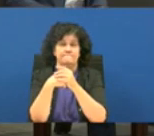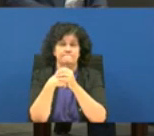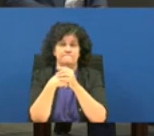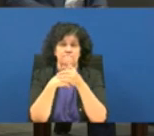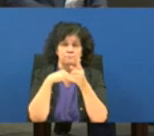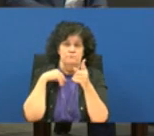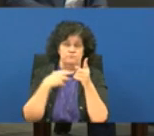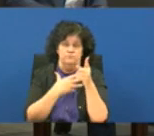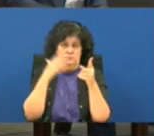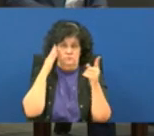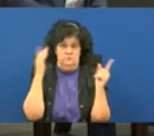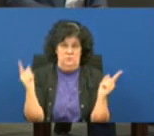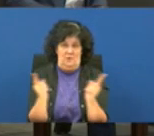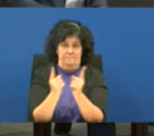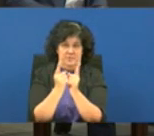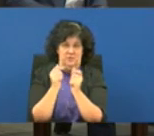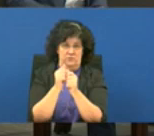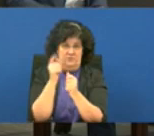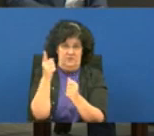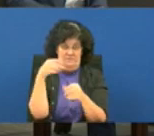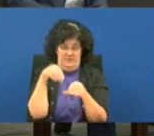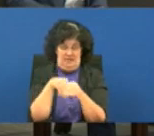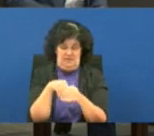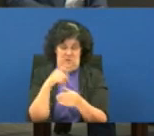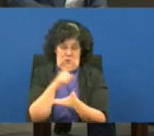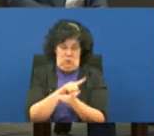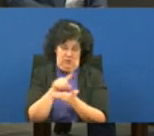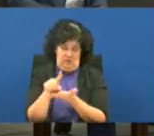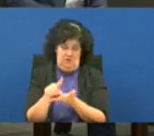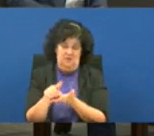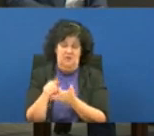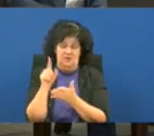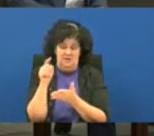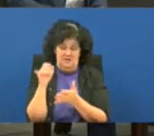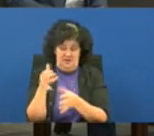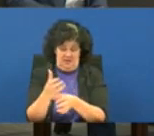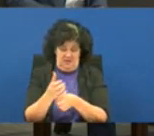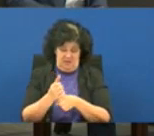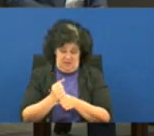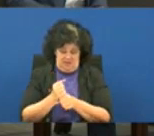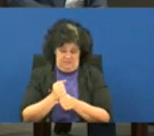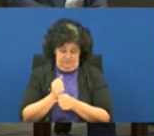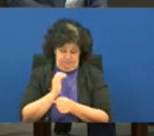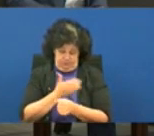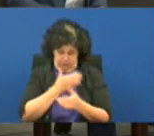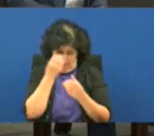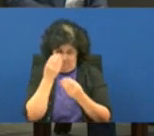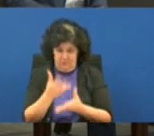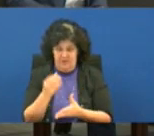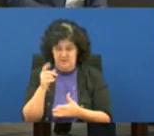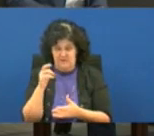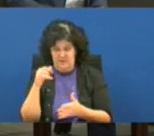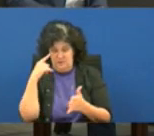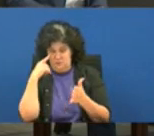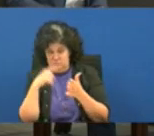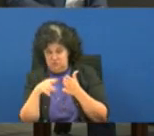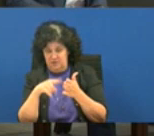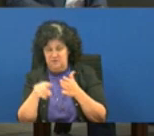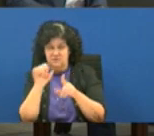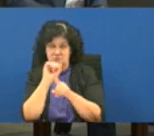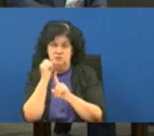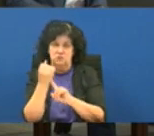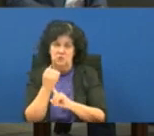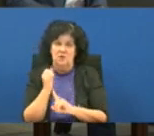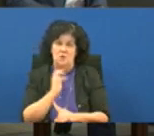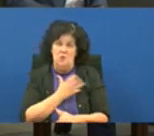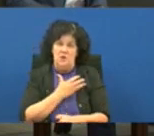meeting back with them within a week um they're taking all of the information that was given to them and they're reassessing the situation so we we